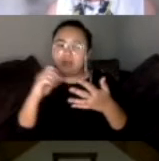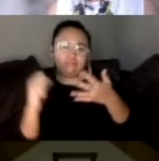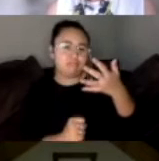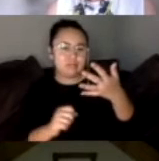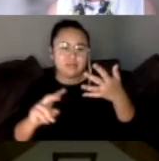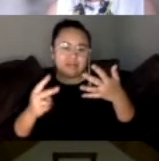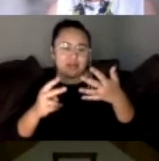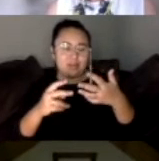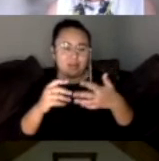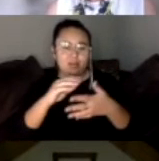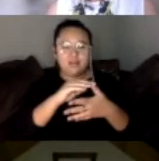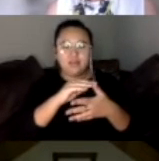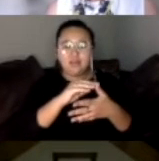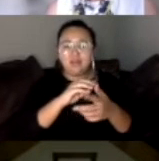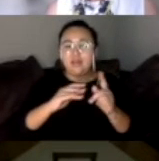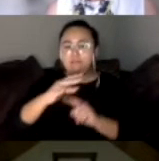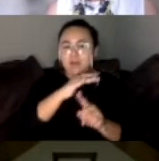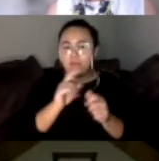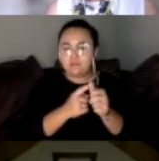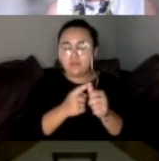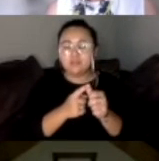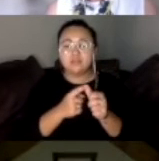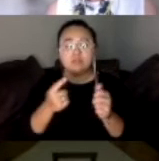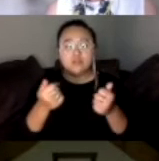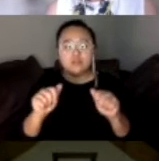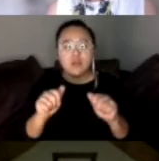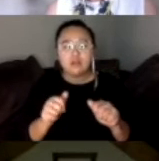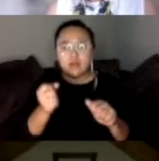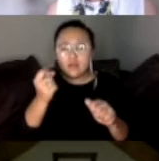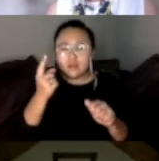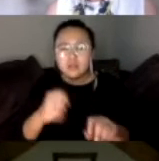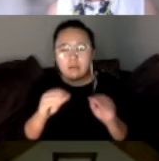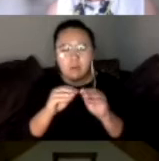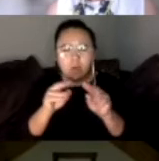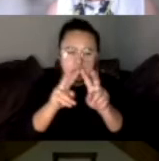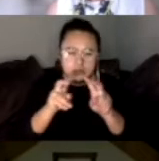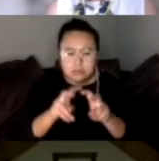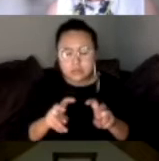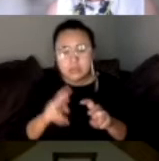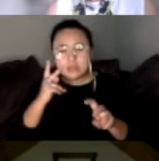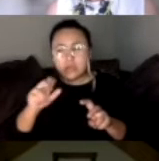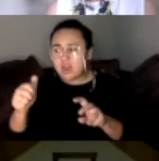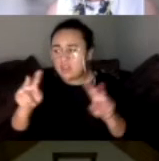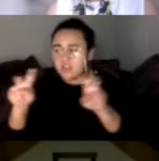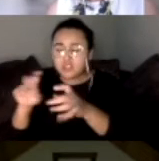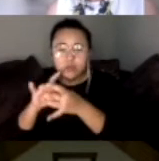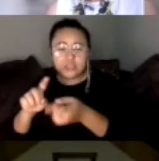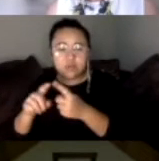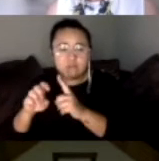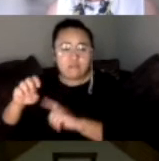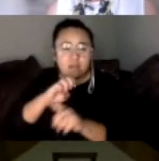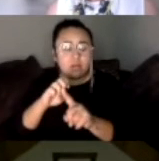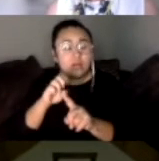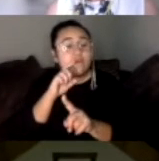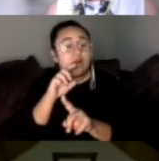Now we did try to get a little bit of a sense, know, dig a little bit under and see if there's other issues with respect to the environment. So if you answered the environment,